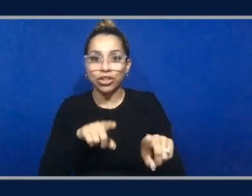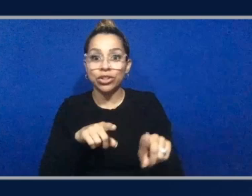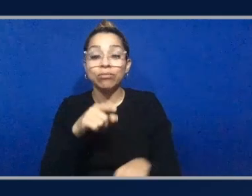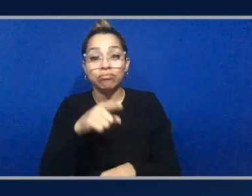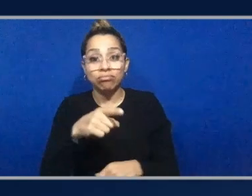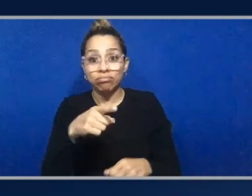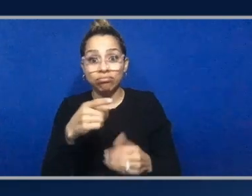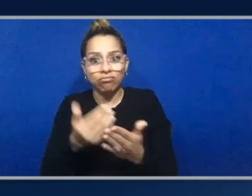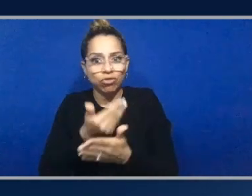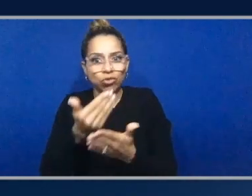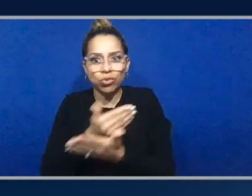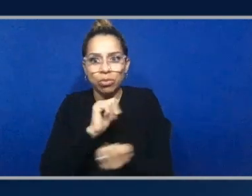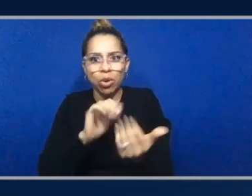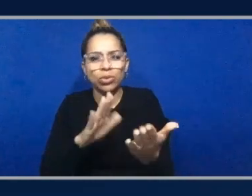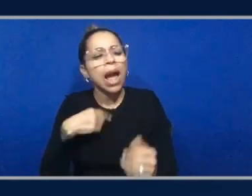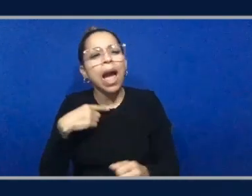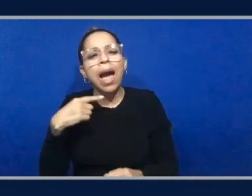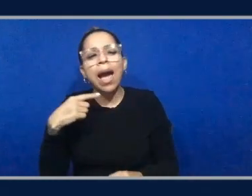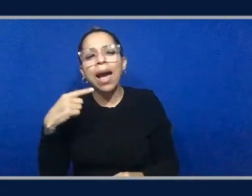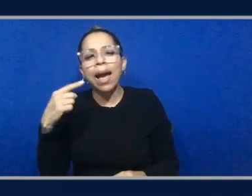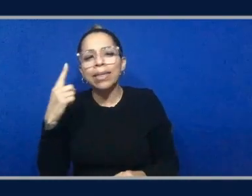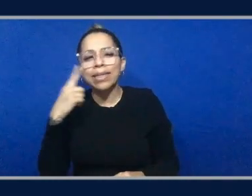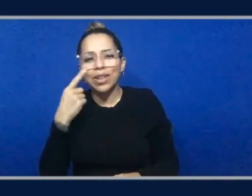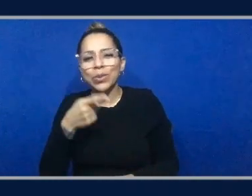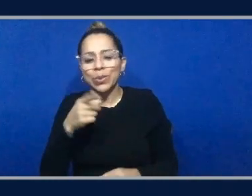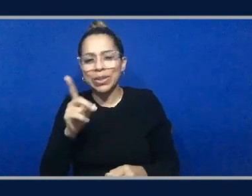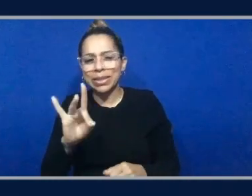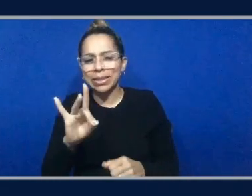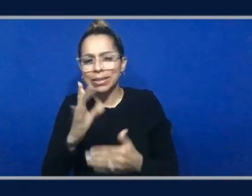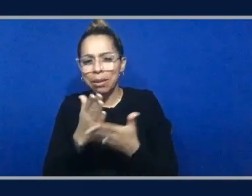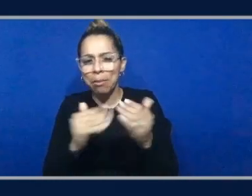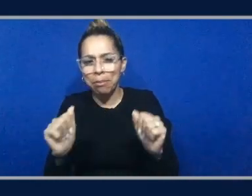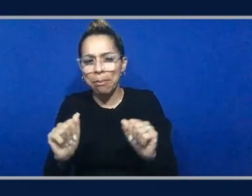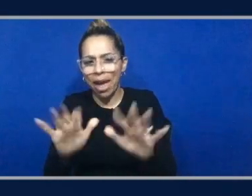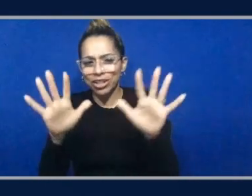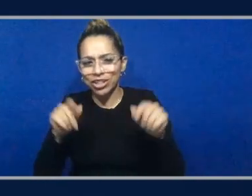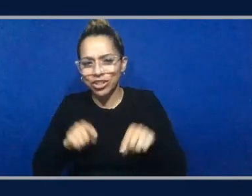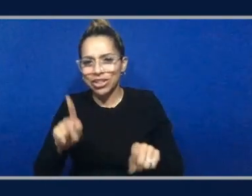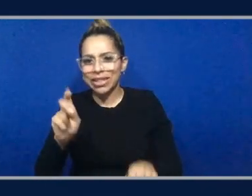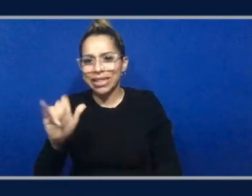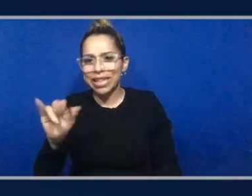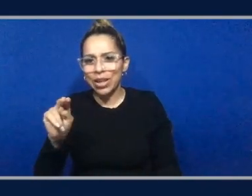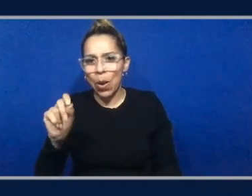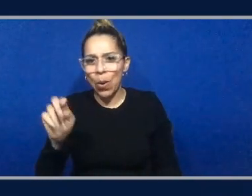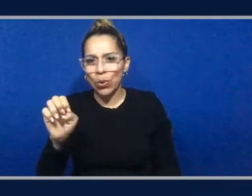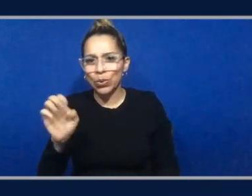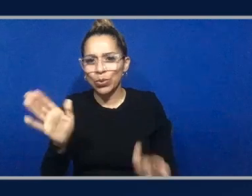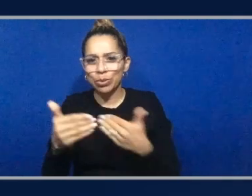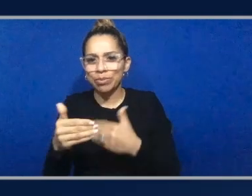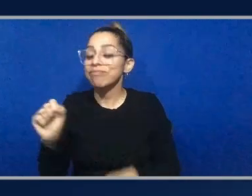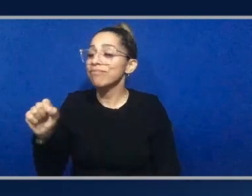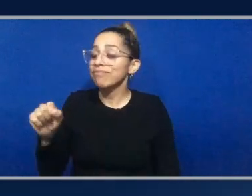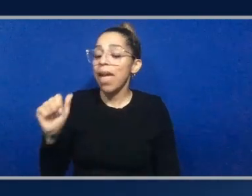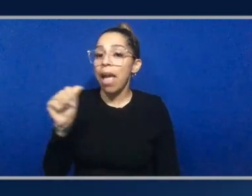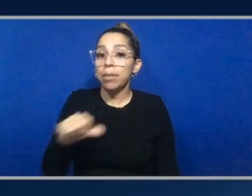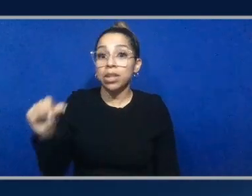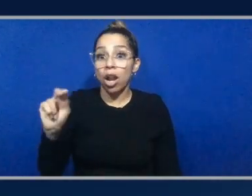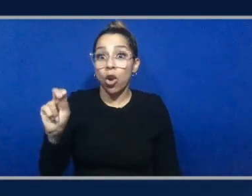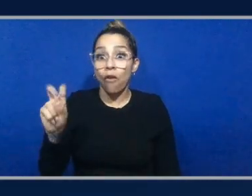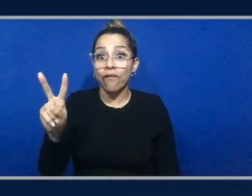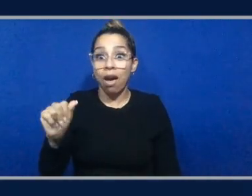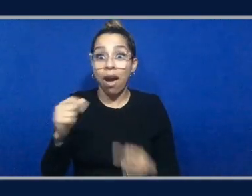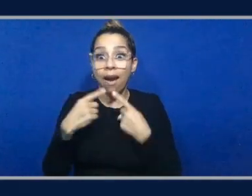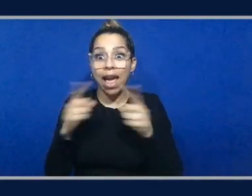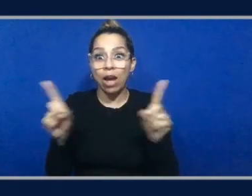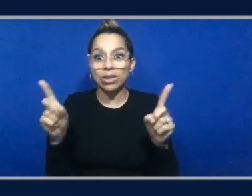understand you might have done a little trickery this morning as you were sitting in the keynote room. Yeah, when Nova, Amazon Nova, got announced, I immediately looked